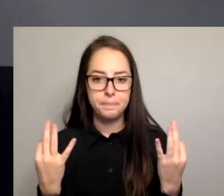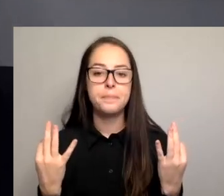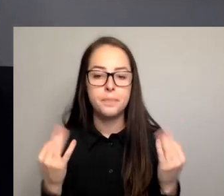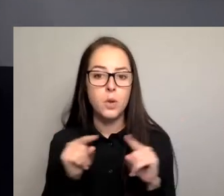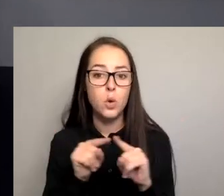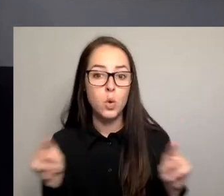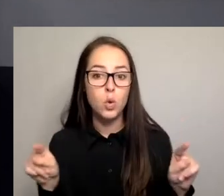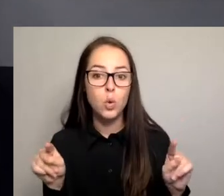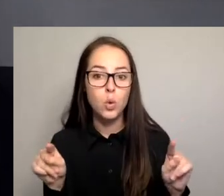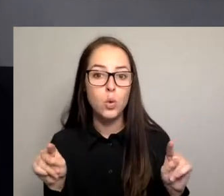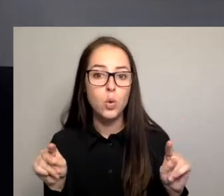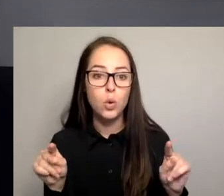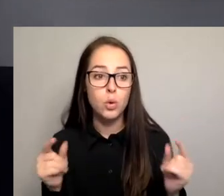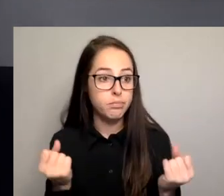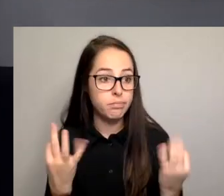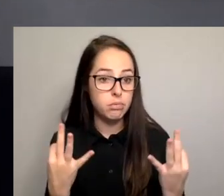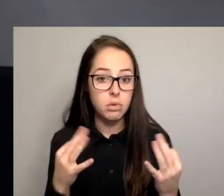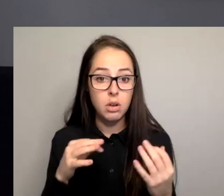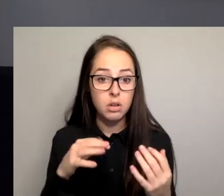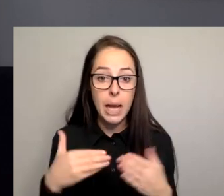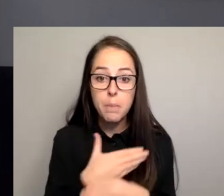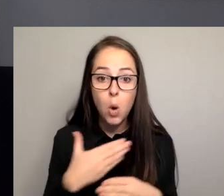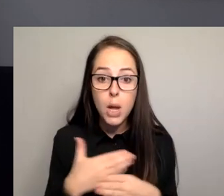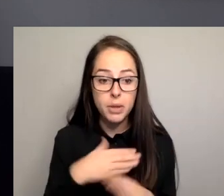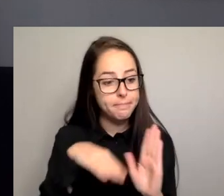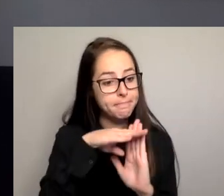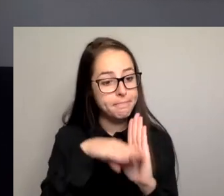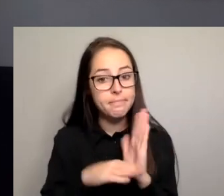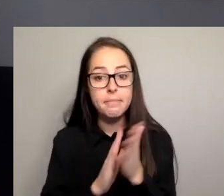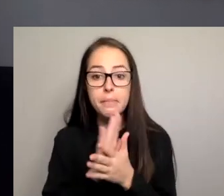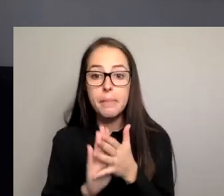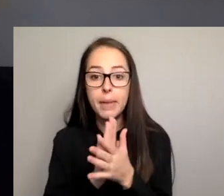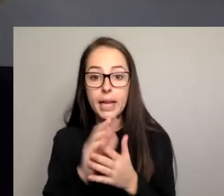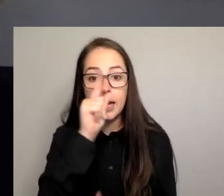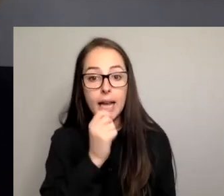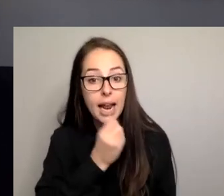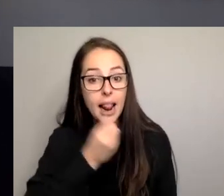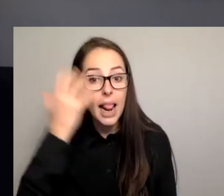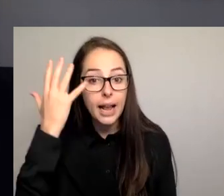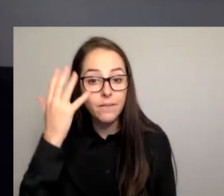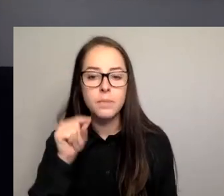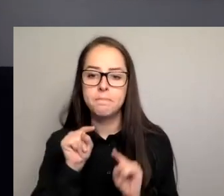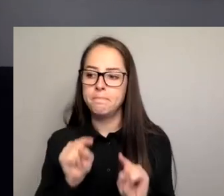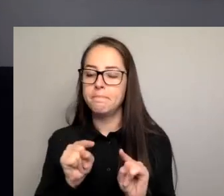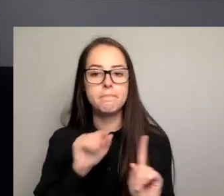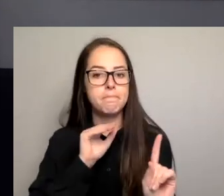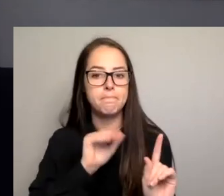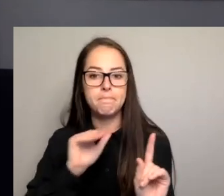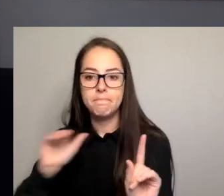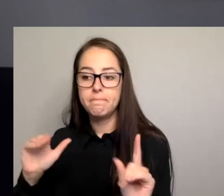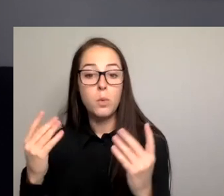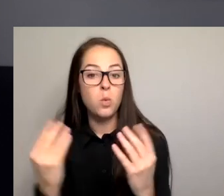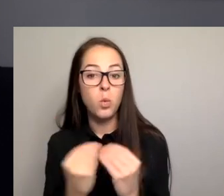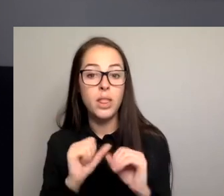government employment conditions for people to access leave, I encourage you to take that up with your state or territory